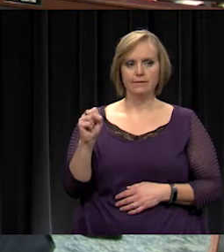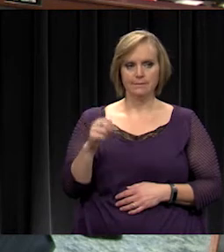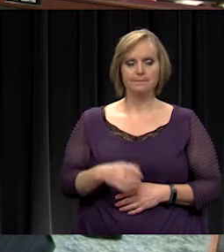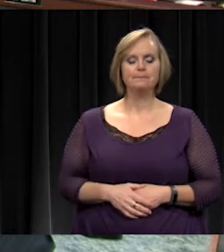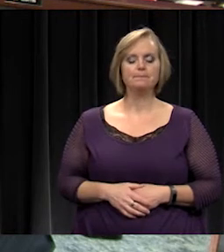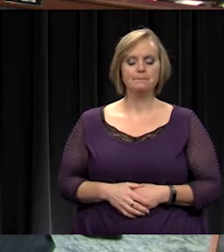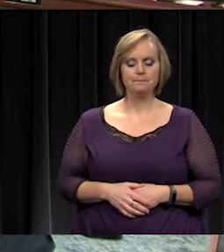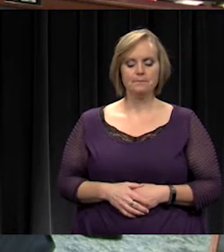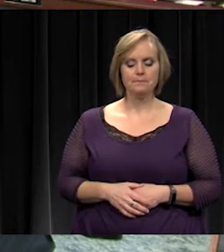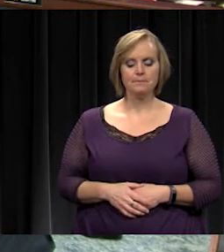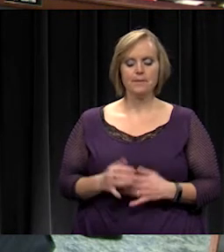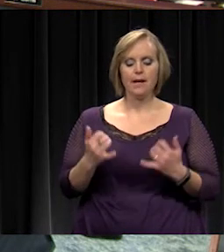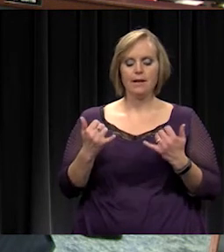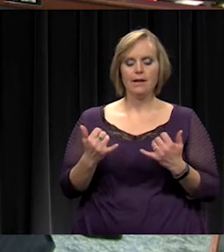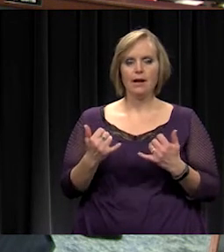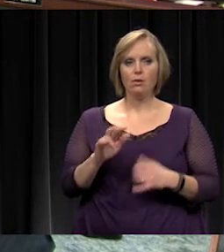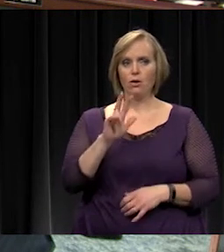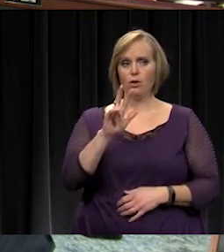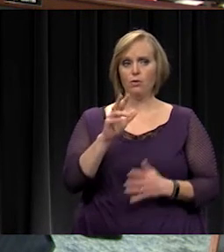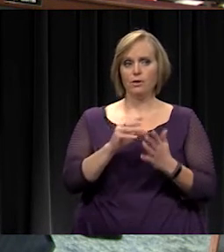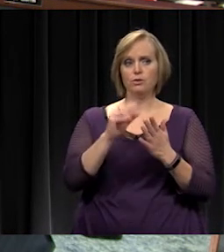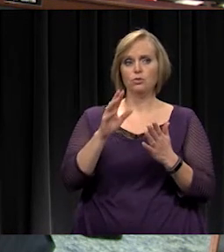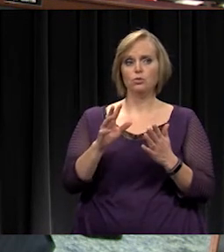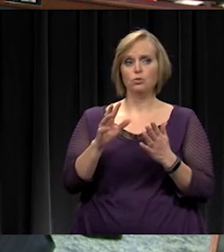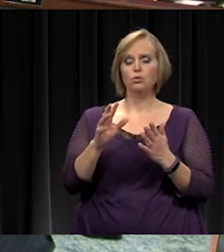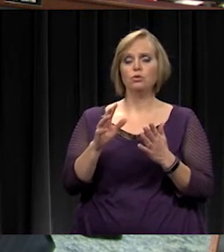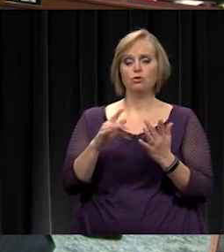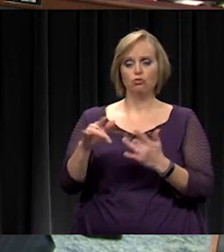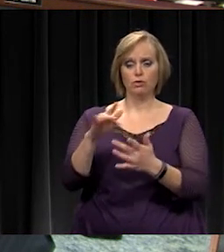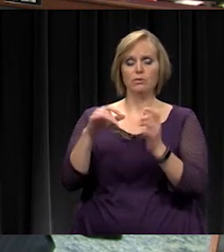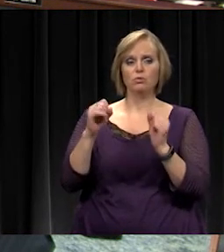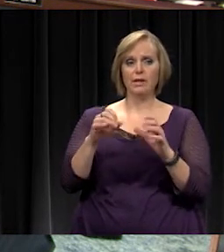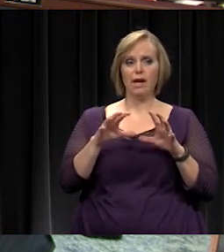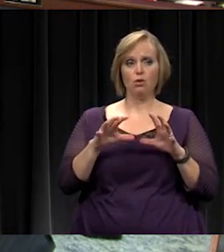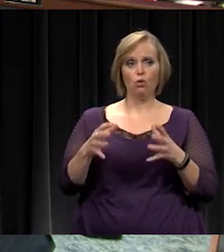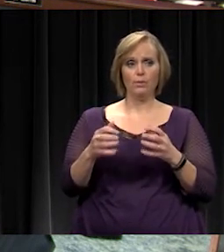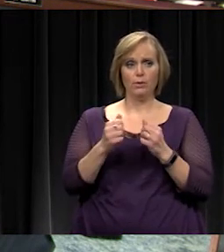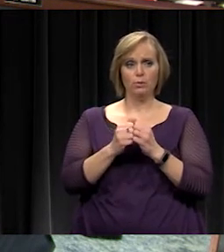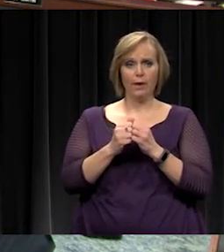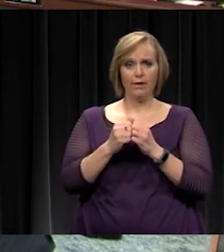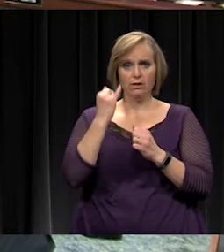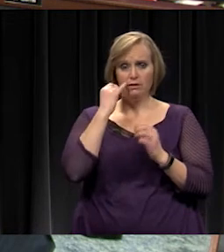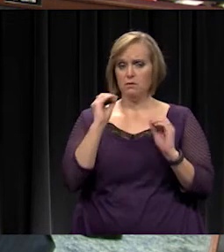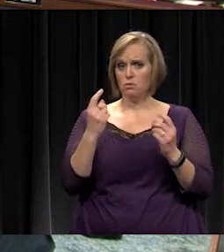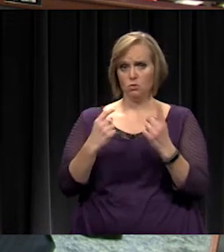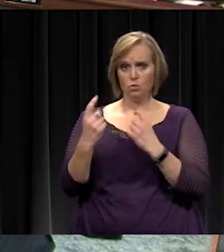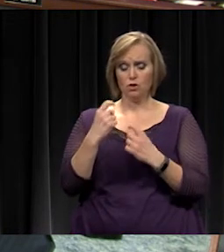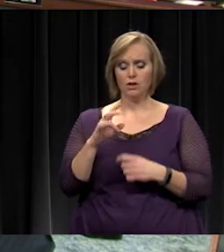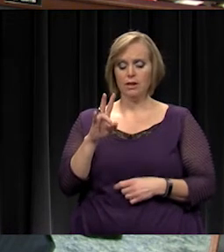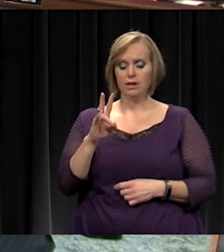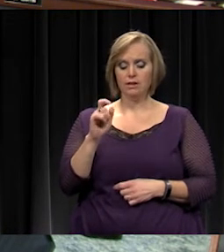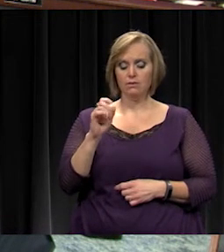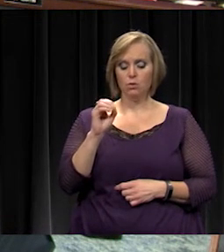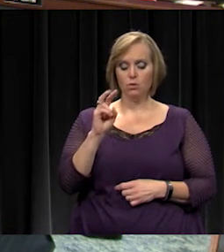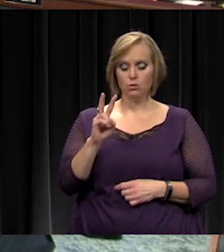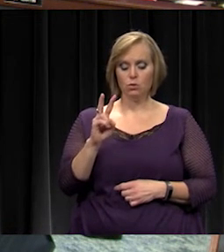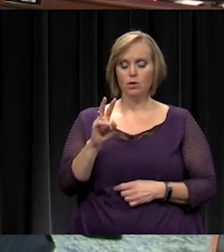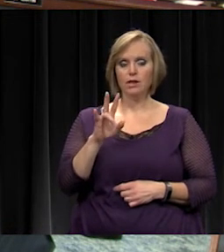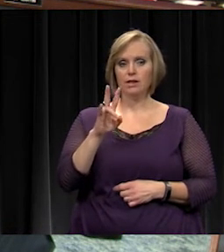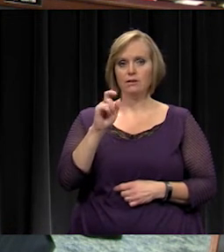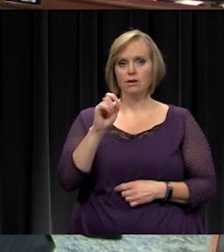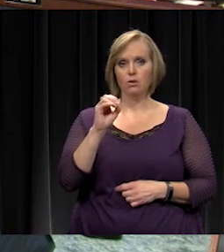All right. Now we have three student trips and we can kind of group these together. If nobody has any questions about it,.02, 7.03